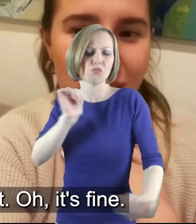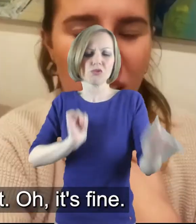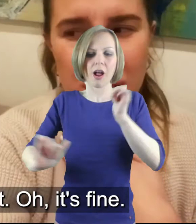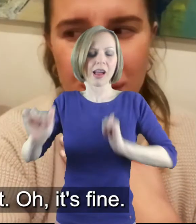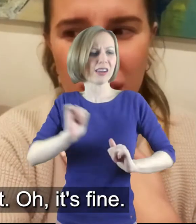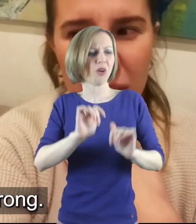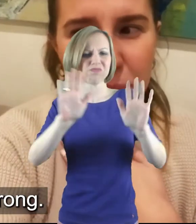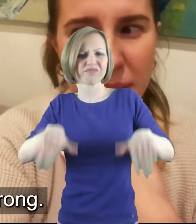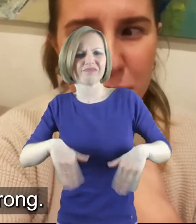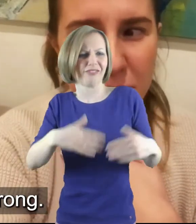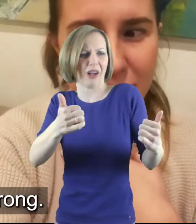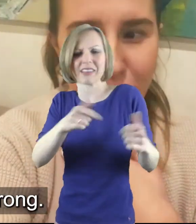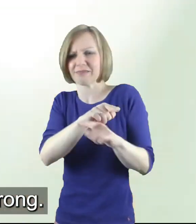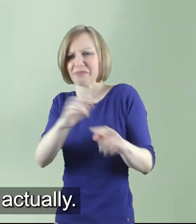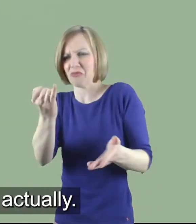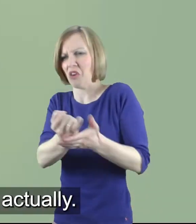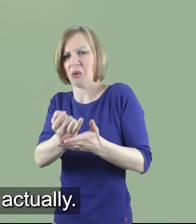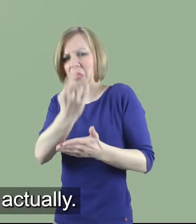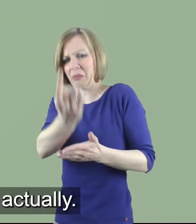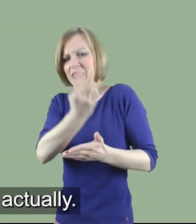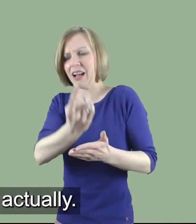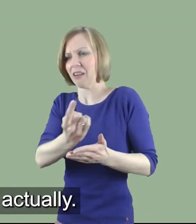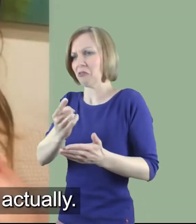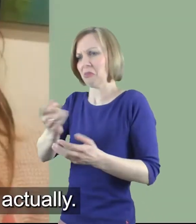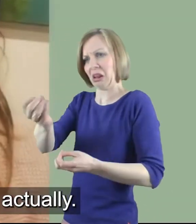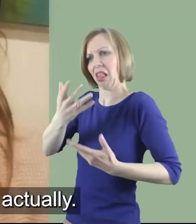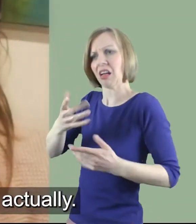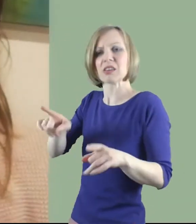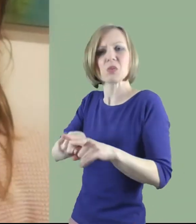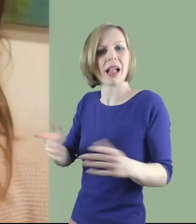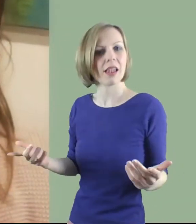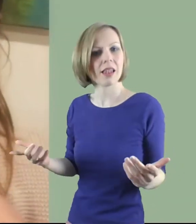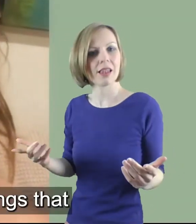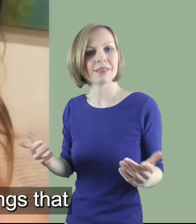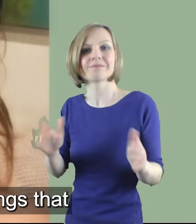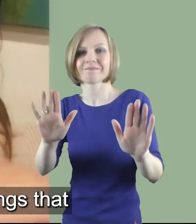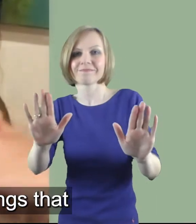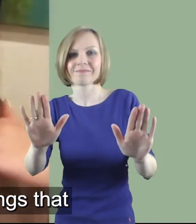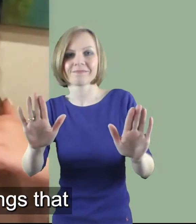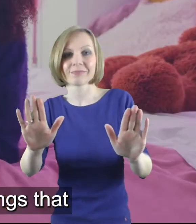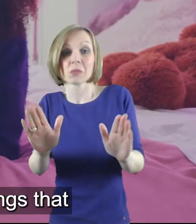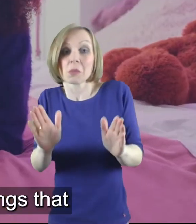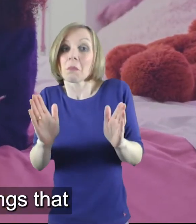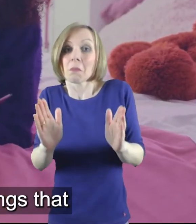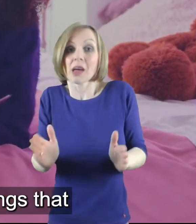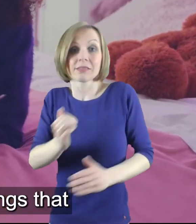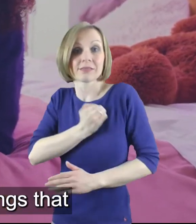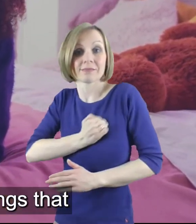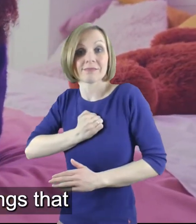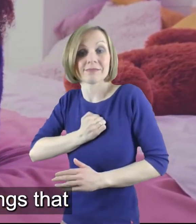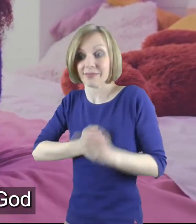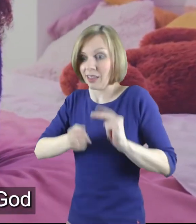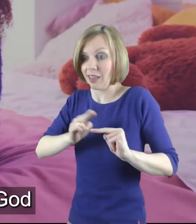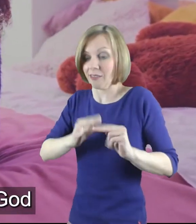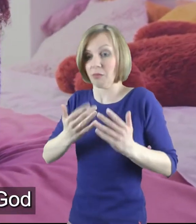need to do that oh it's fine they're probably in the wrong you know they said that too. Actually we need to say sorry